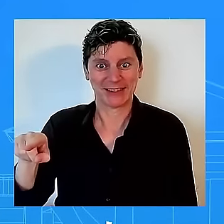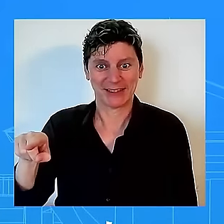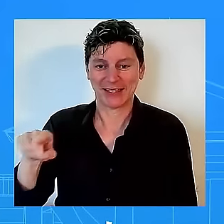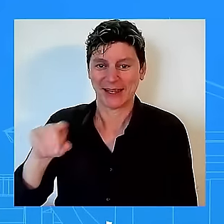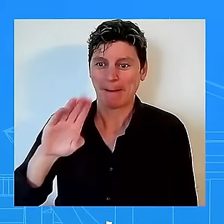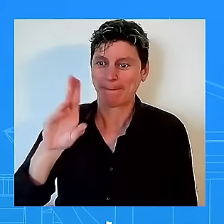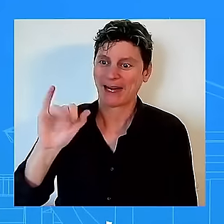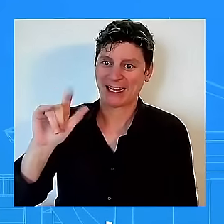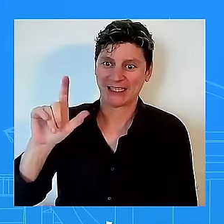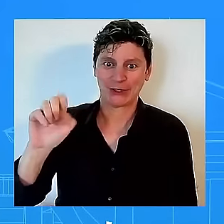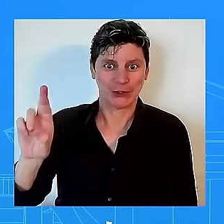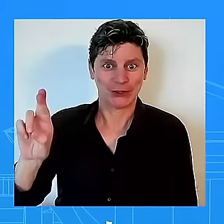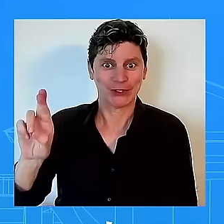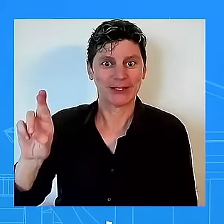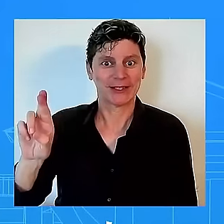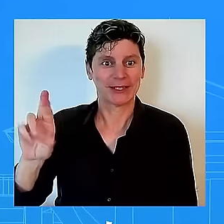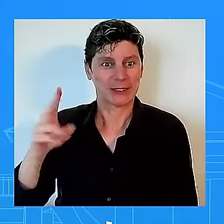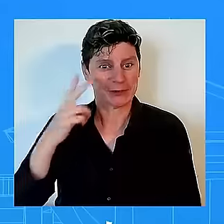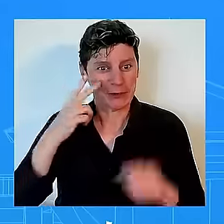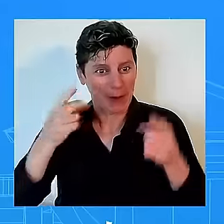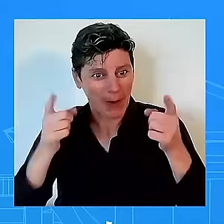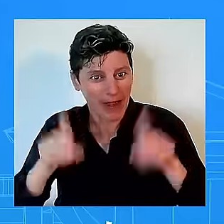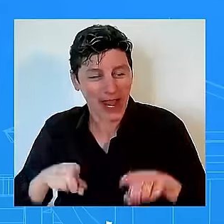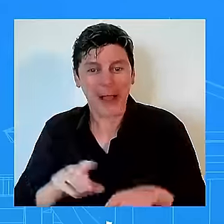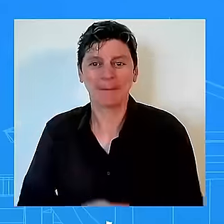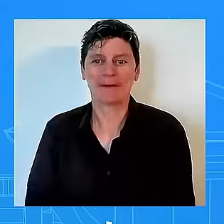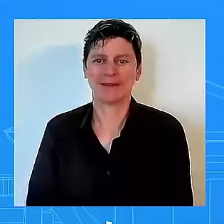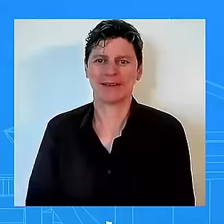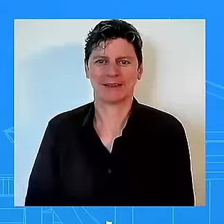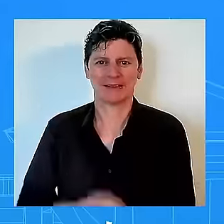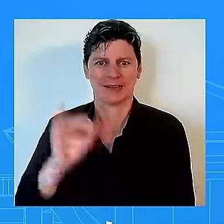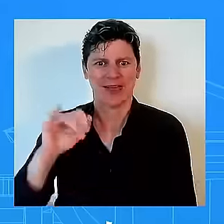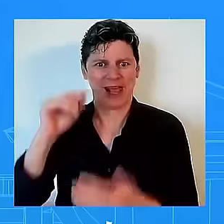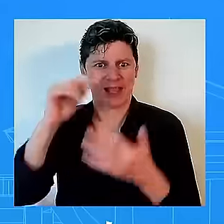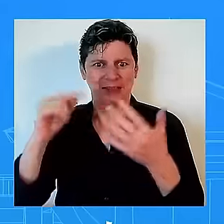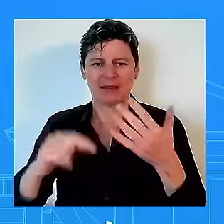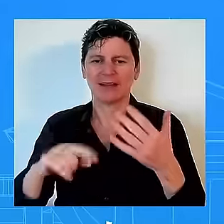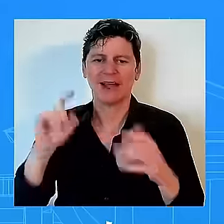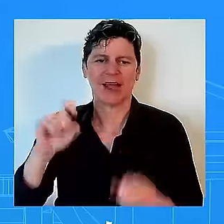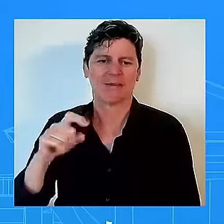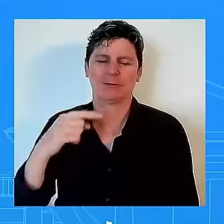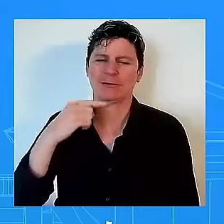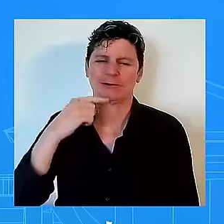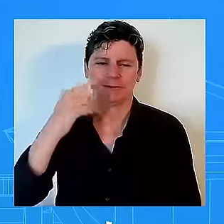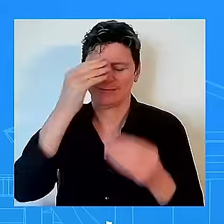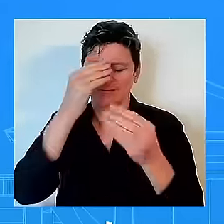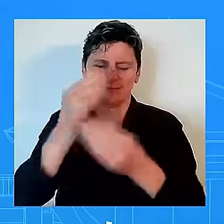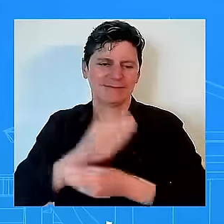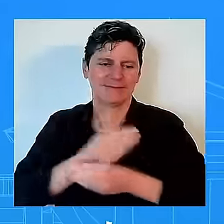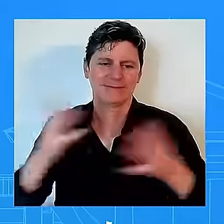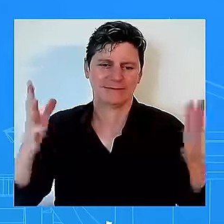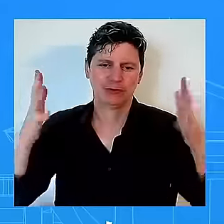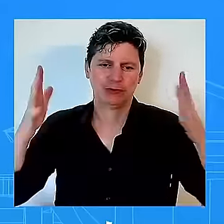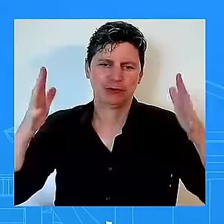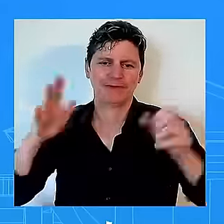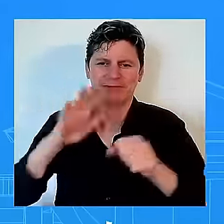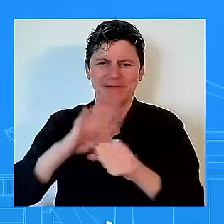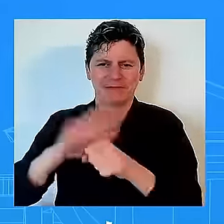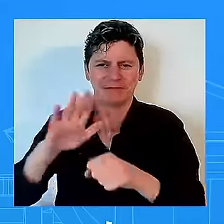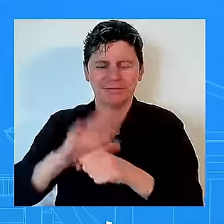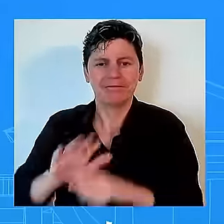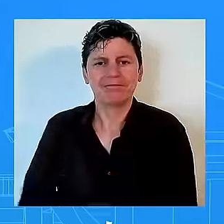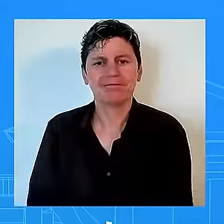just one more on the lebanon situation just given that you you and john kirby from this podium have talked